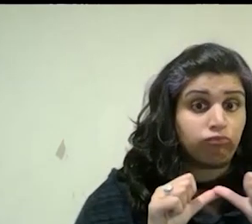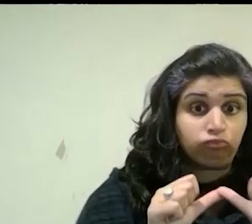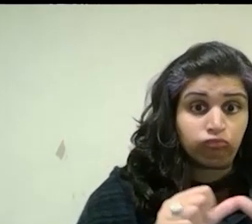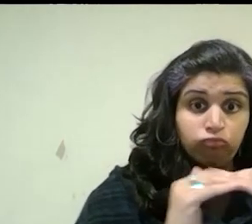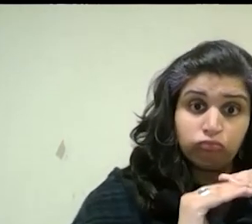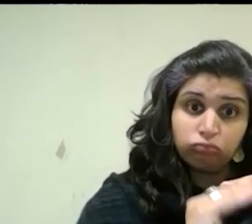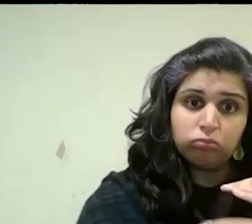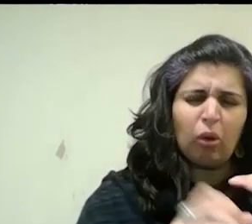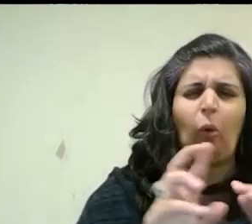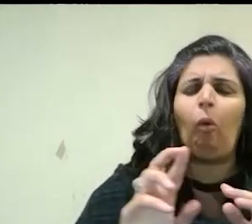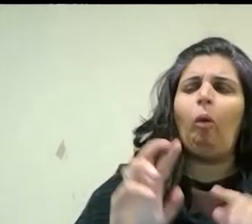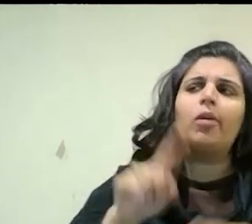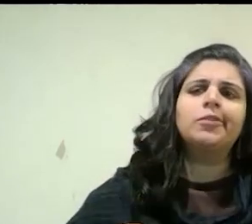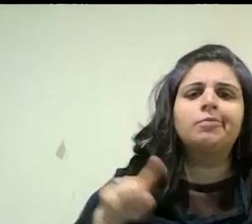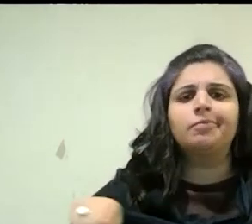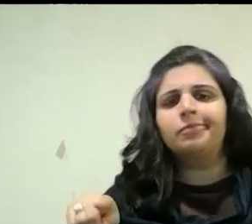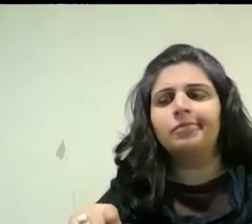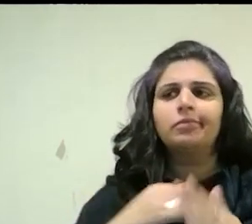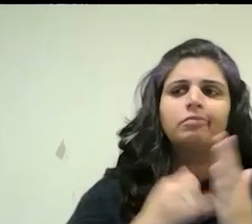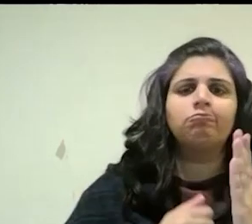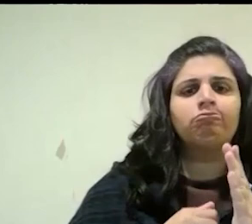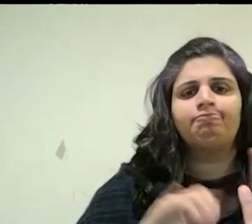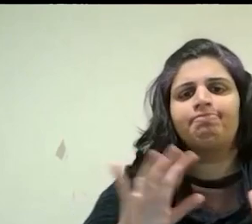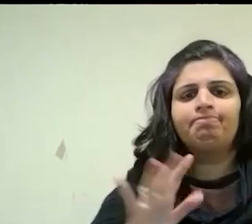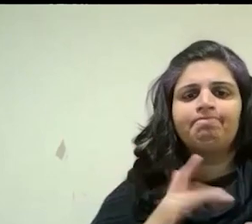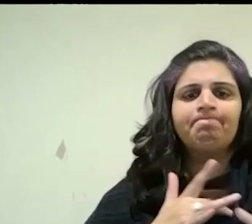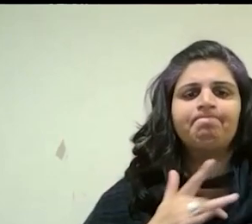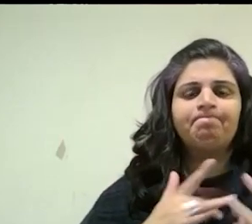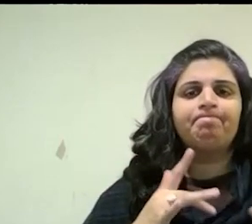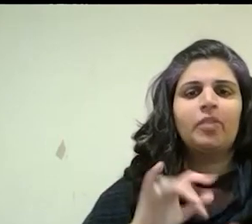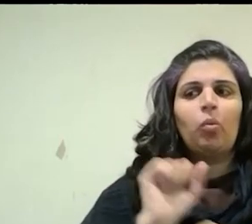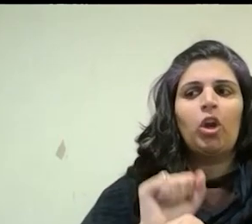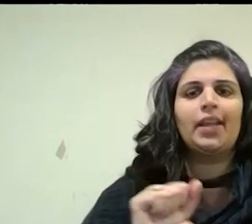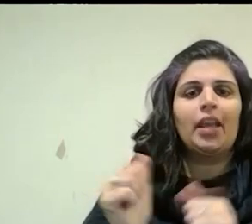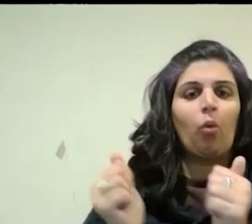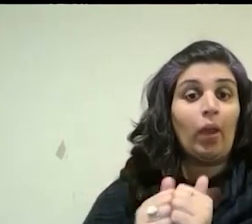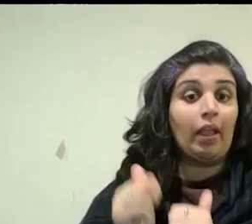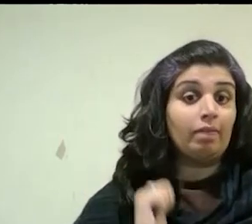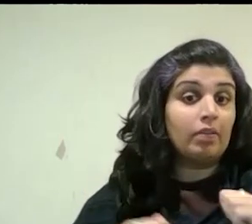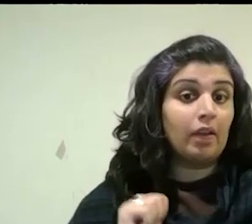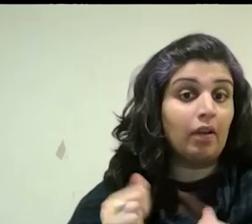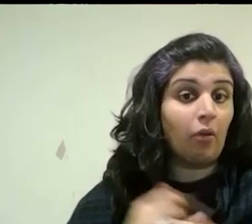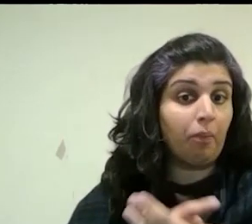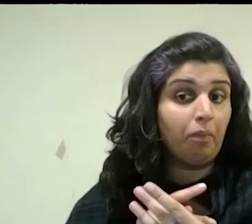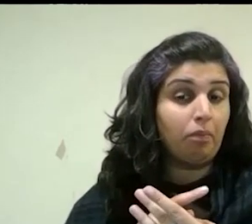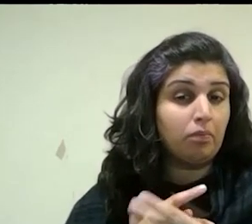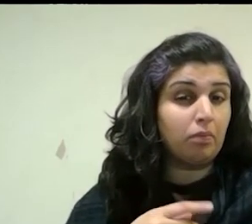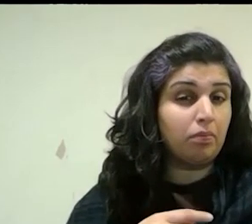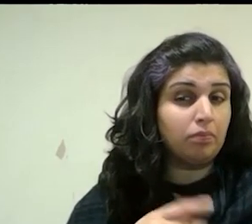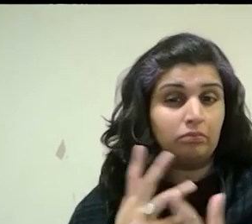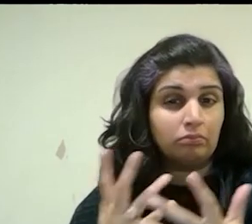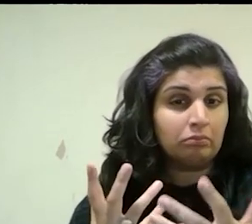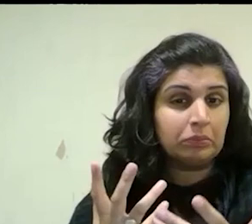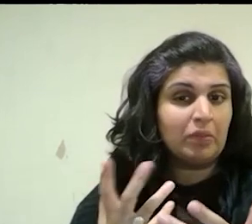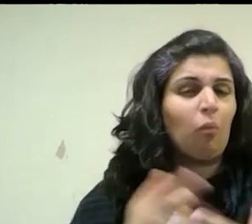different artistic vocabulary when he was working in theater productions. Maybe you can tell us a little bit about that. What is, what happens to